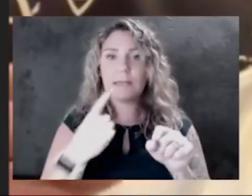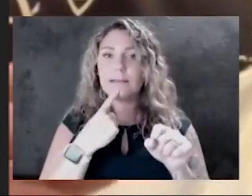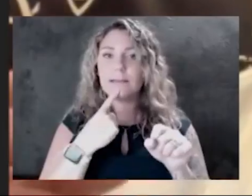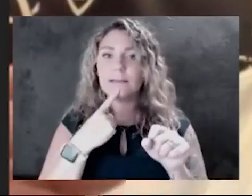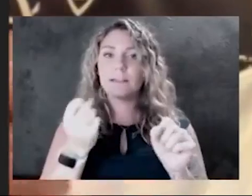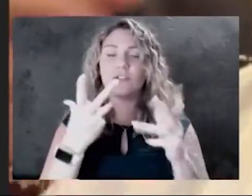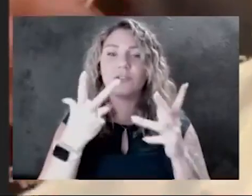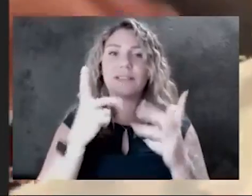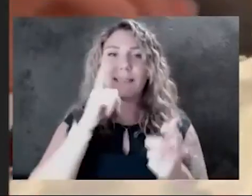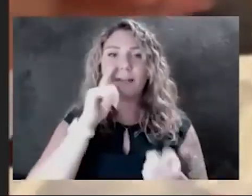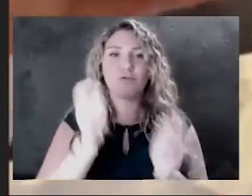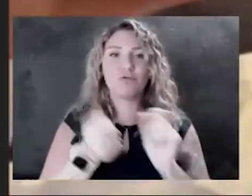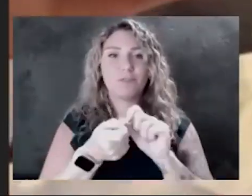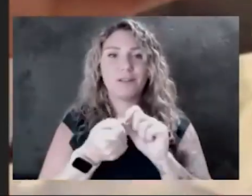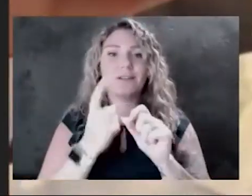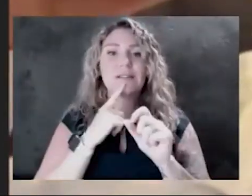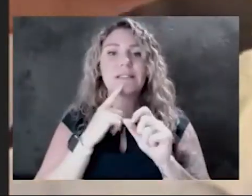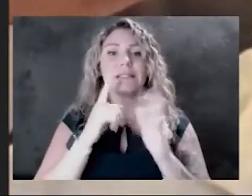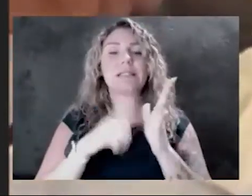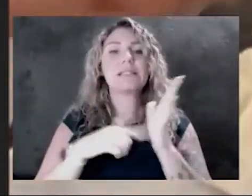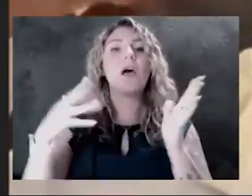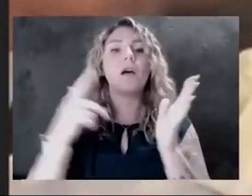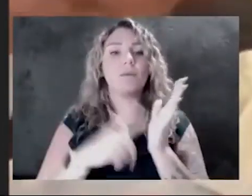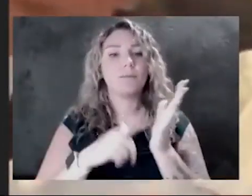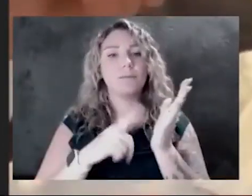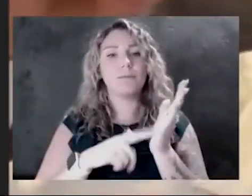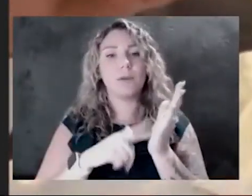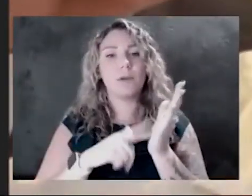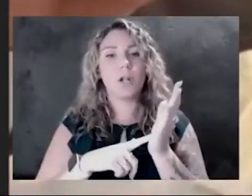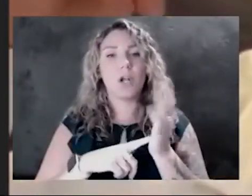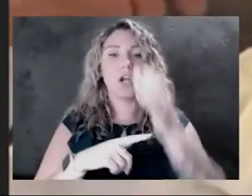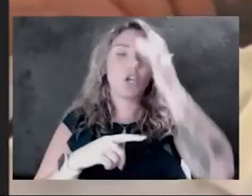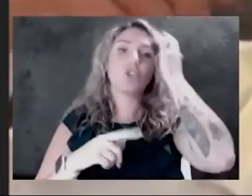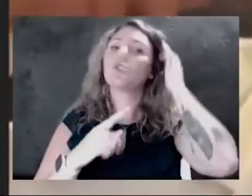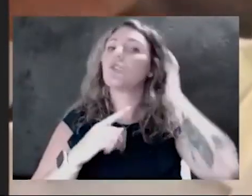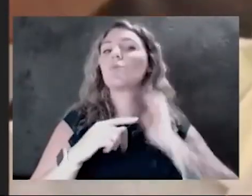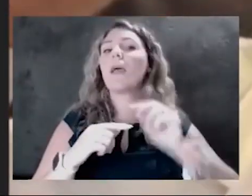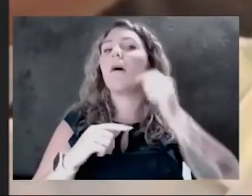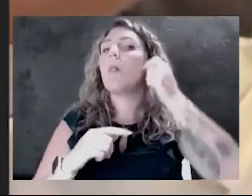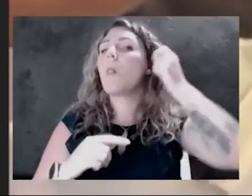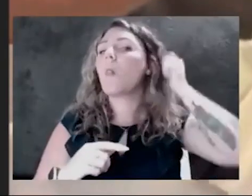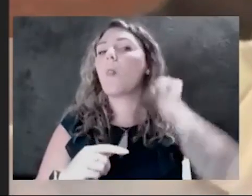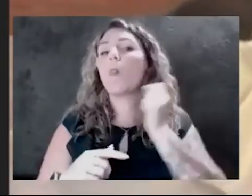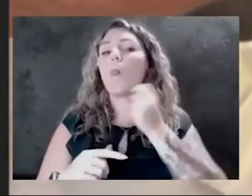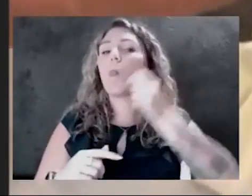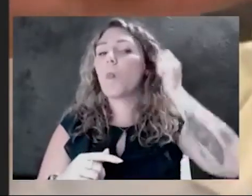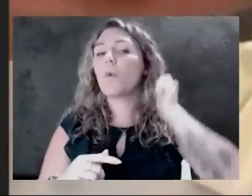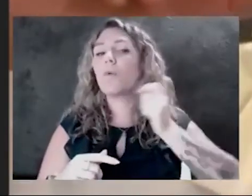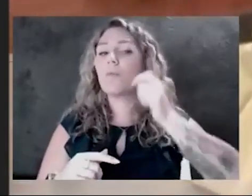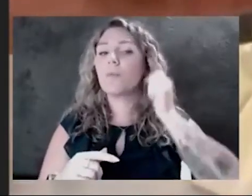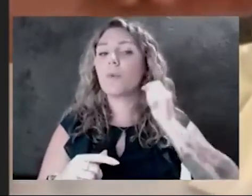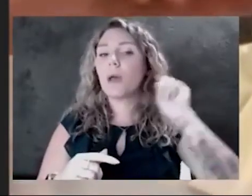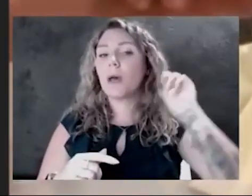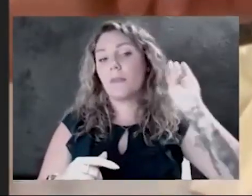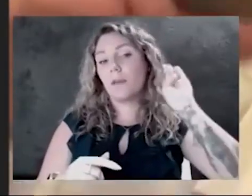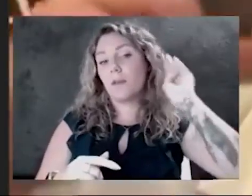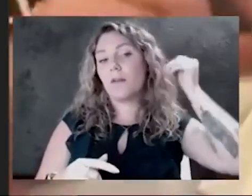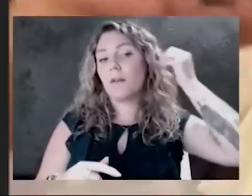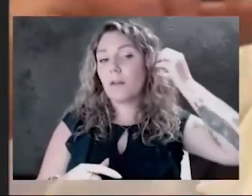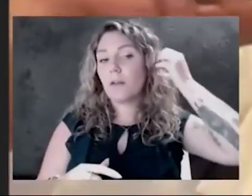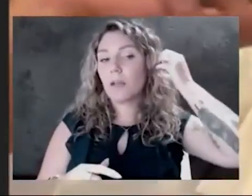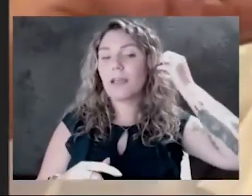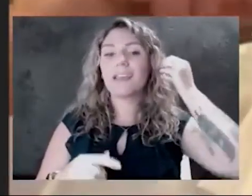tricks to sometimes taking loops over the ears and kind of flipping them so that you make it a little